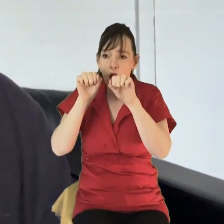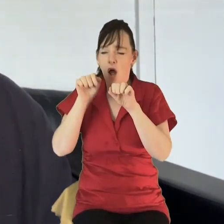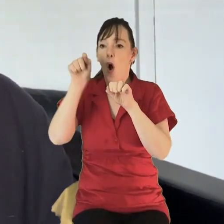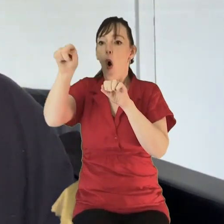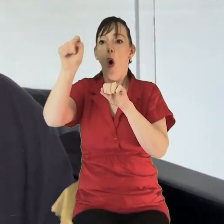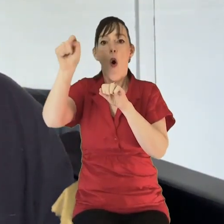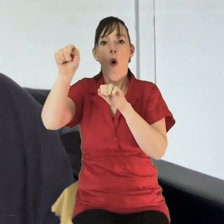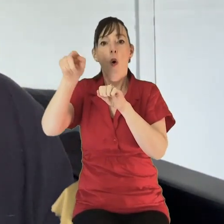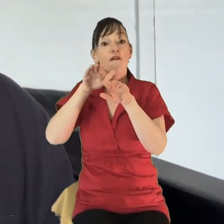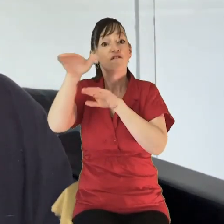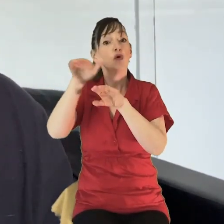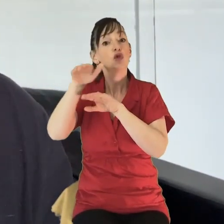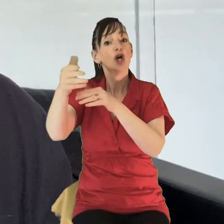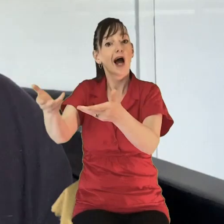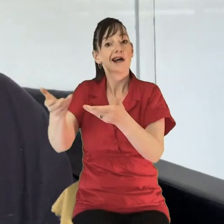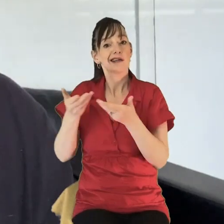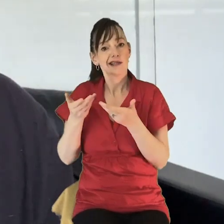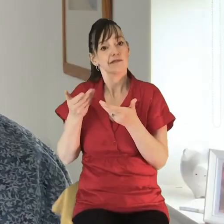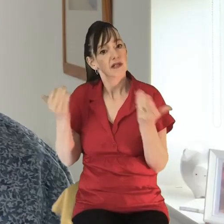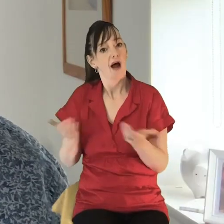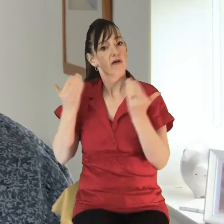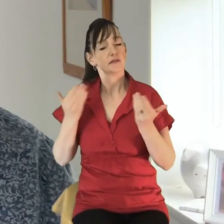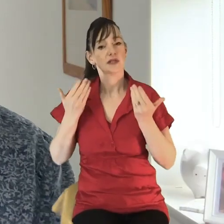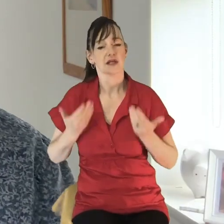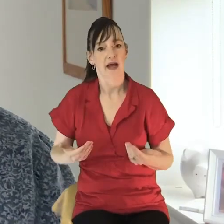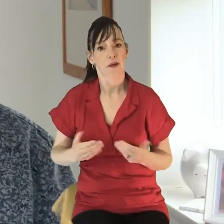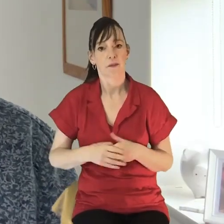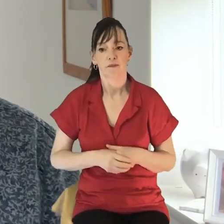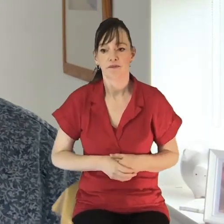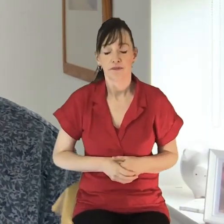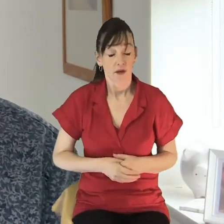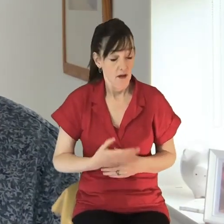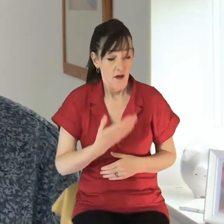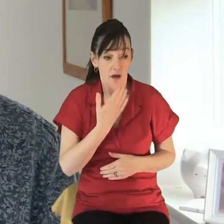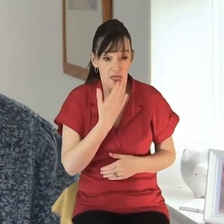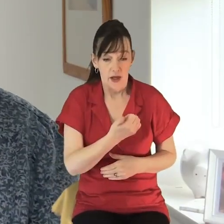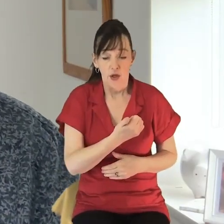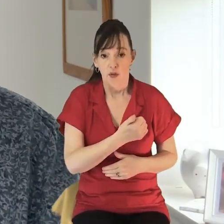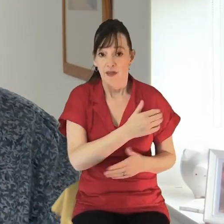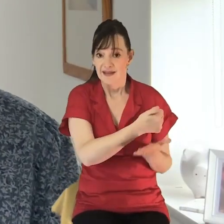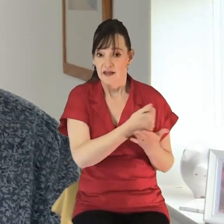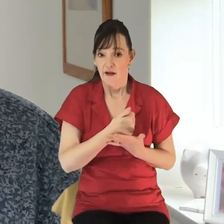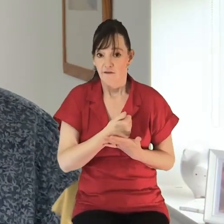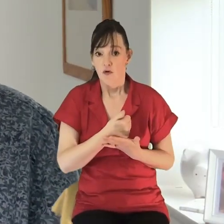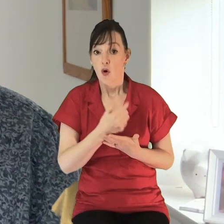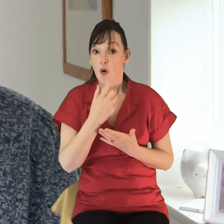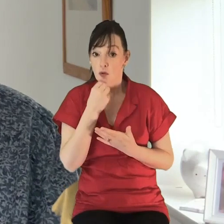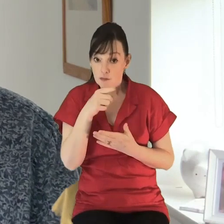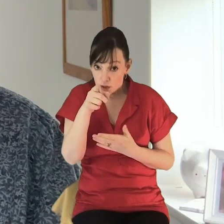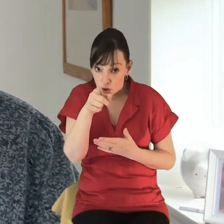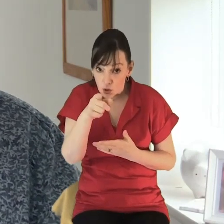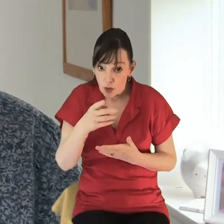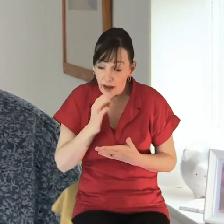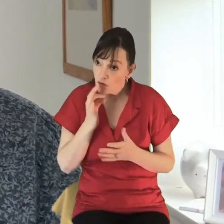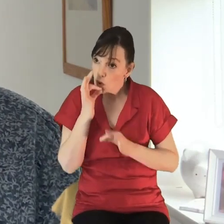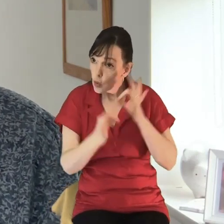experience of bereavement and funerals, etc. Thanks, Ephraim. That's really helpful. And that may have raised questions for you about how you connect.